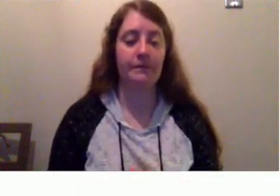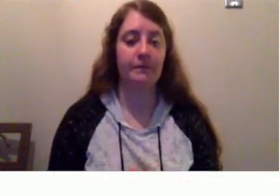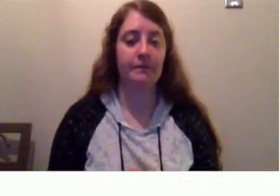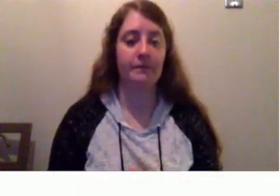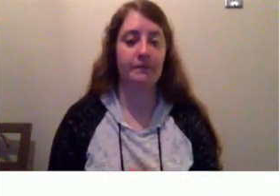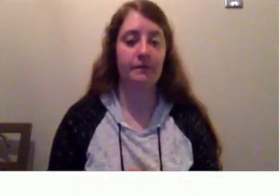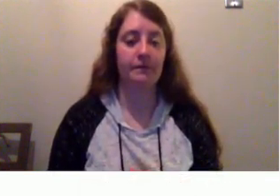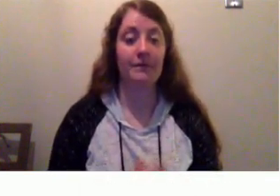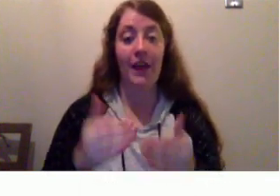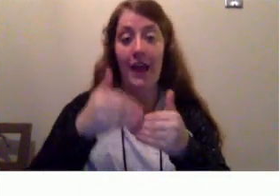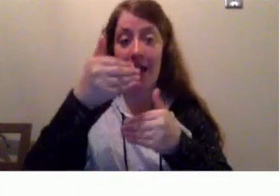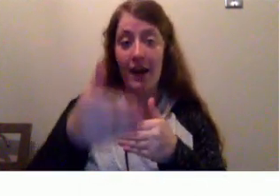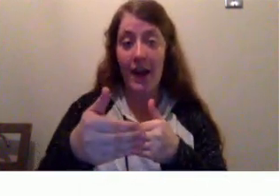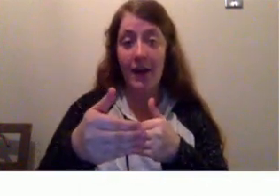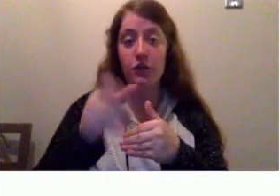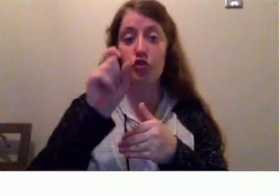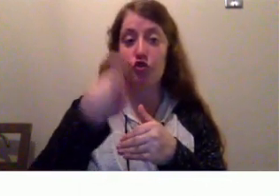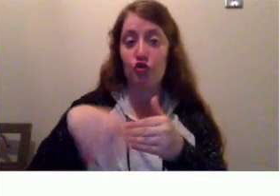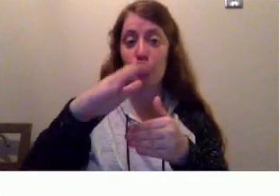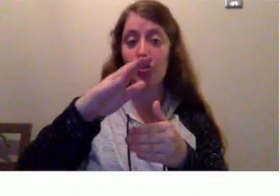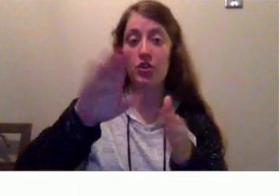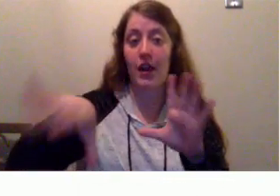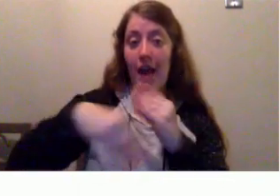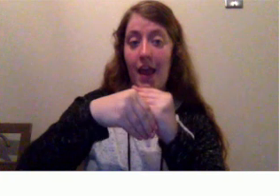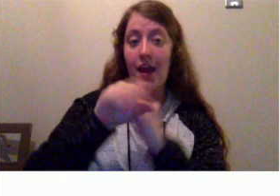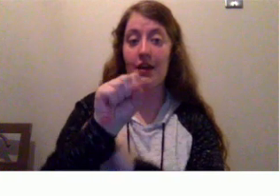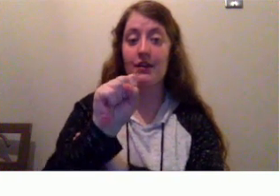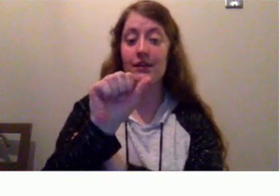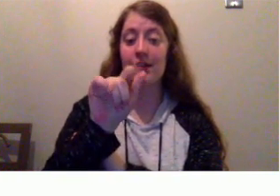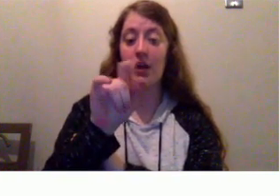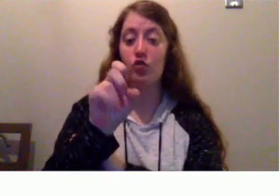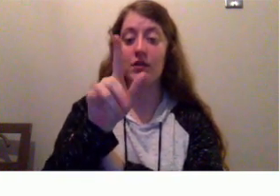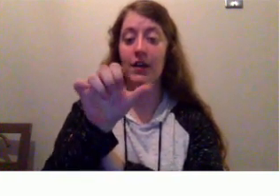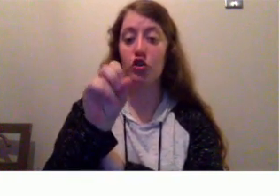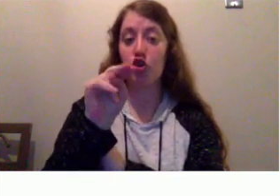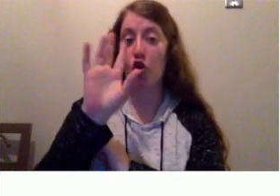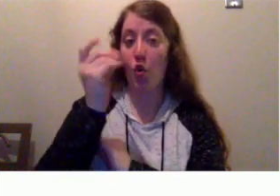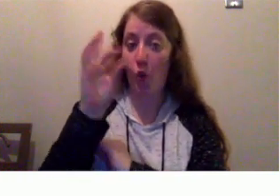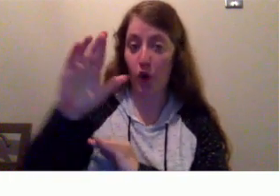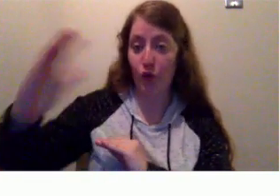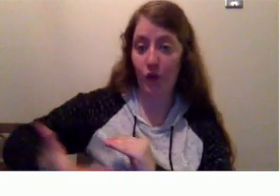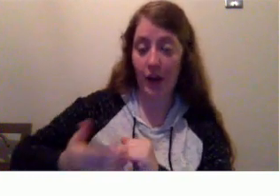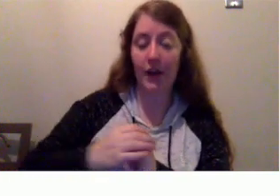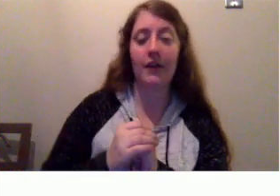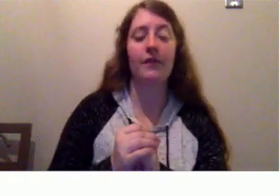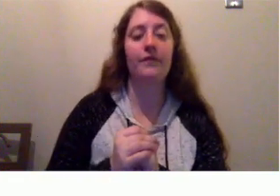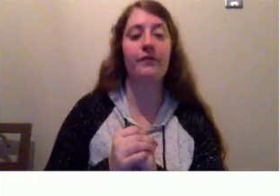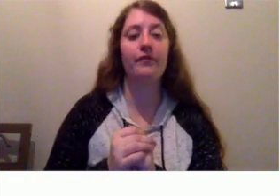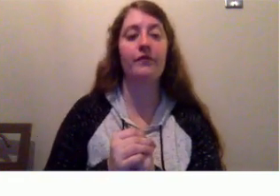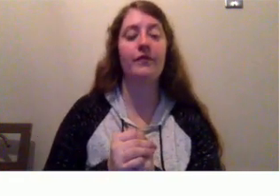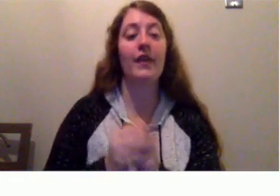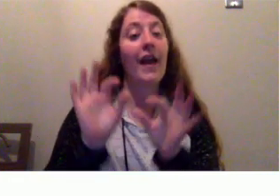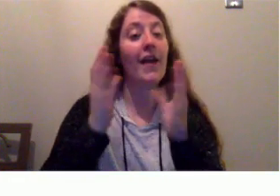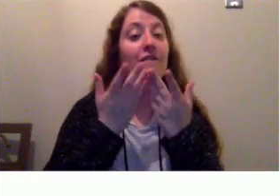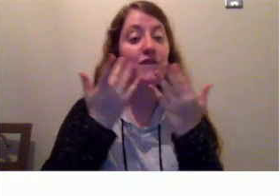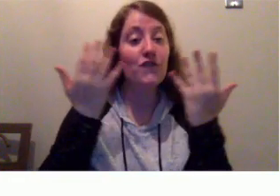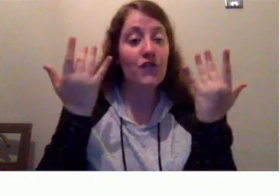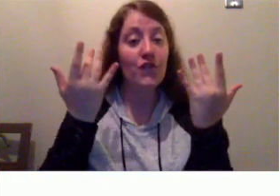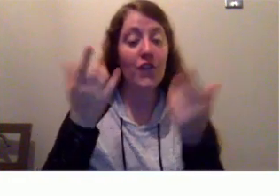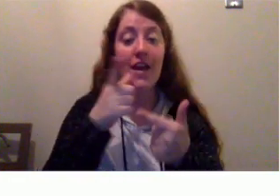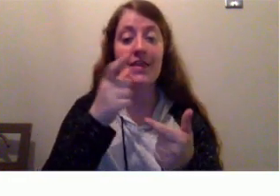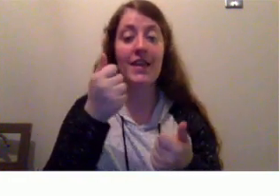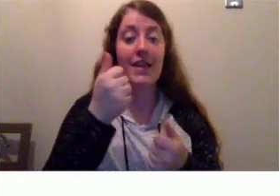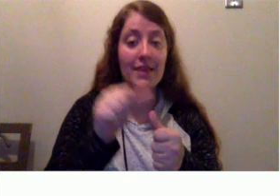Next, you must add the salutation or greeting. An informal or friendly letter will usually begin with dear,